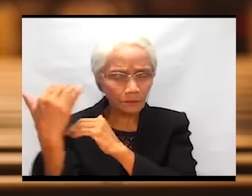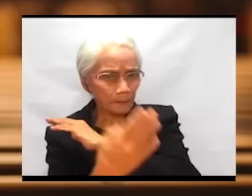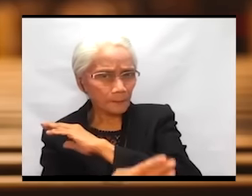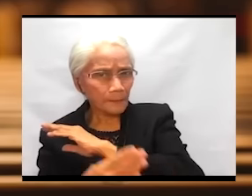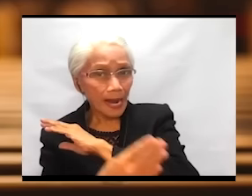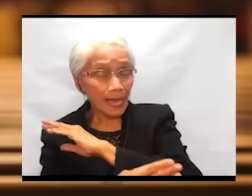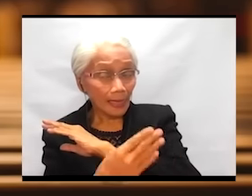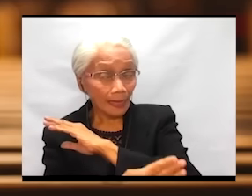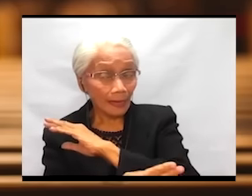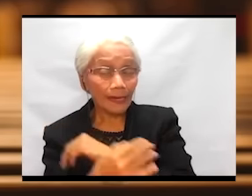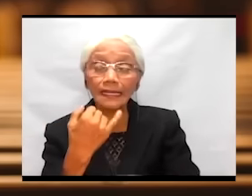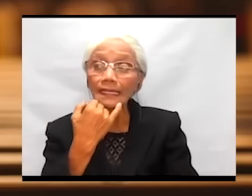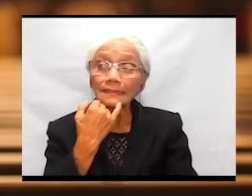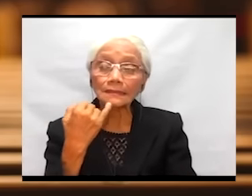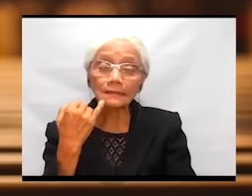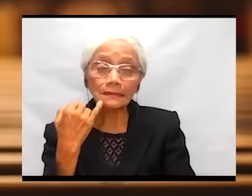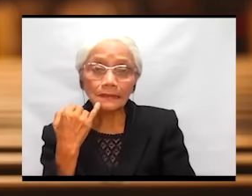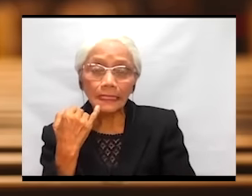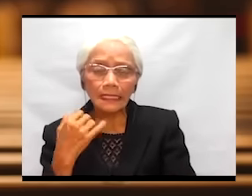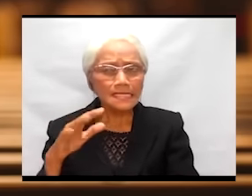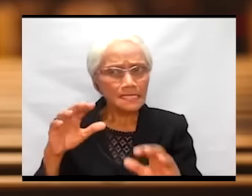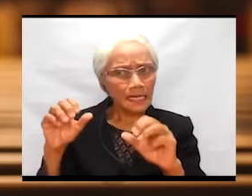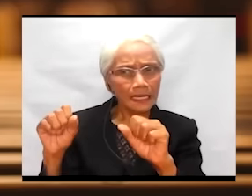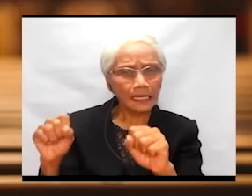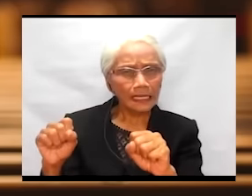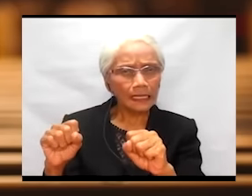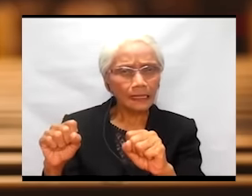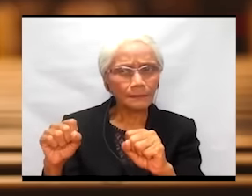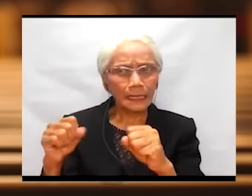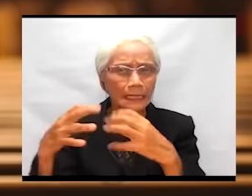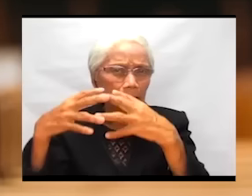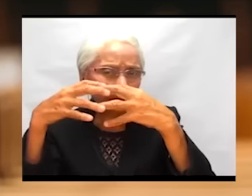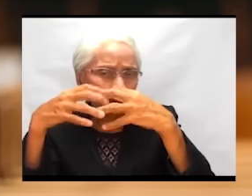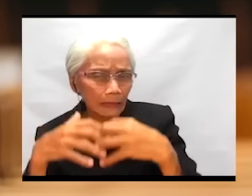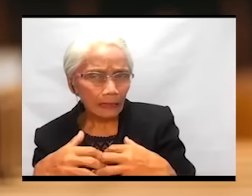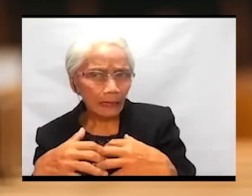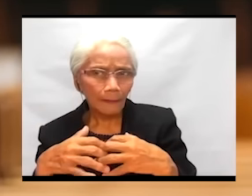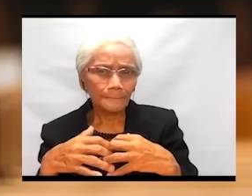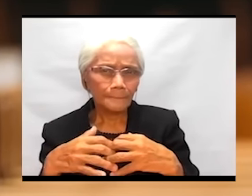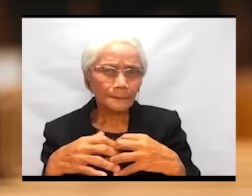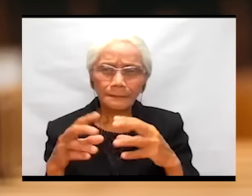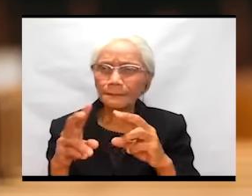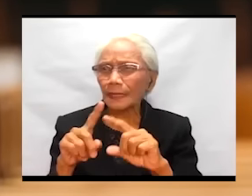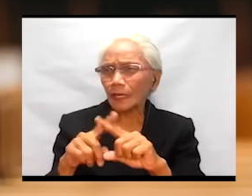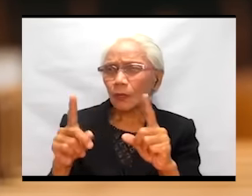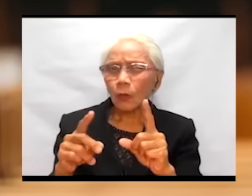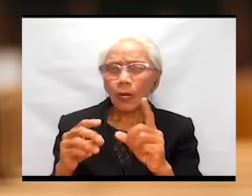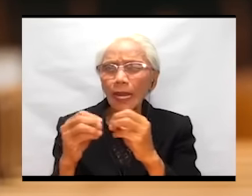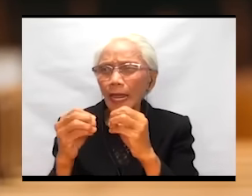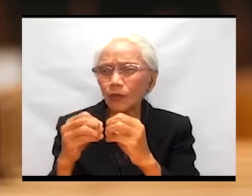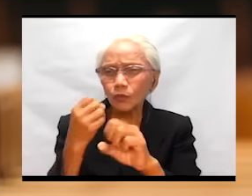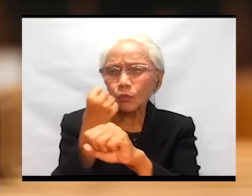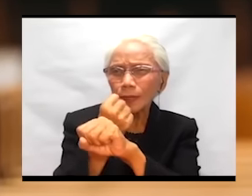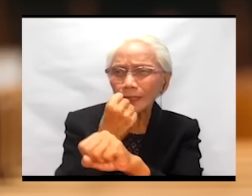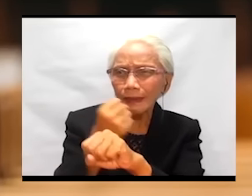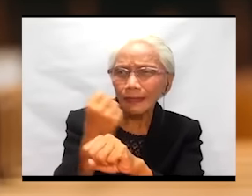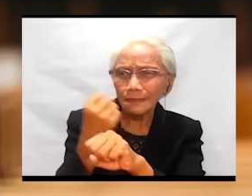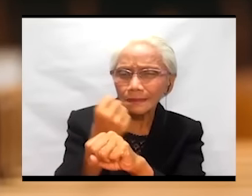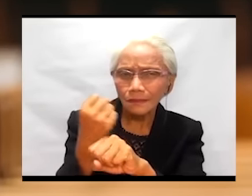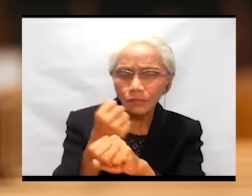lalo naman tumitigas ang puso ng paraon. The heart of Pharaoh